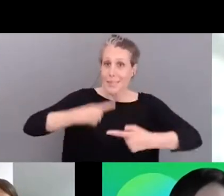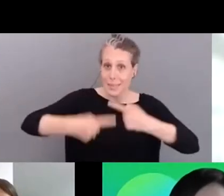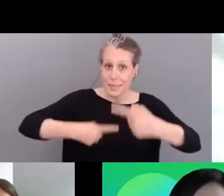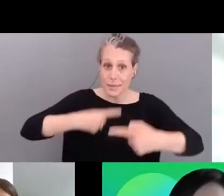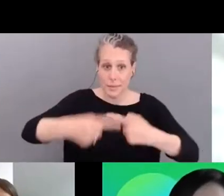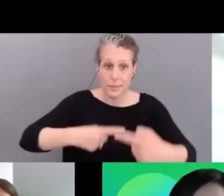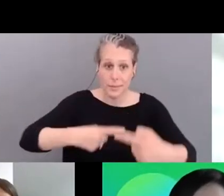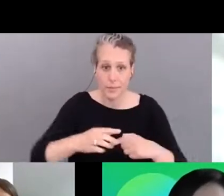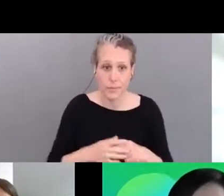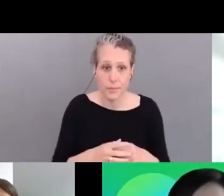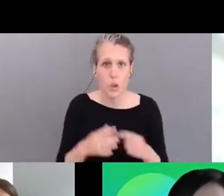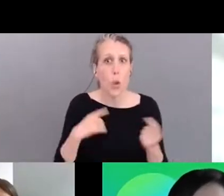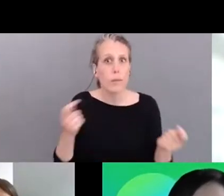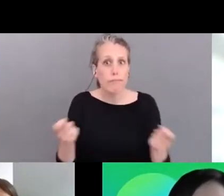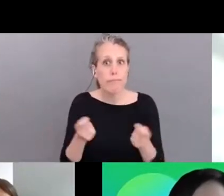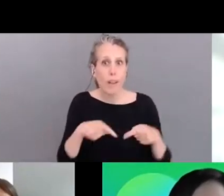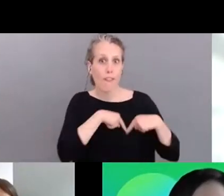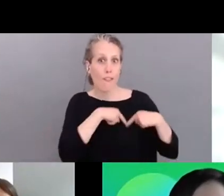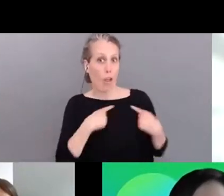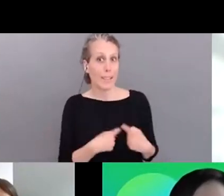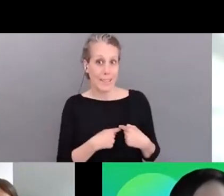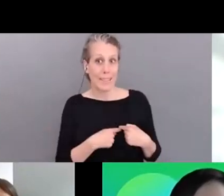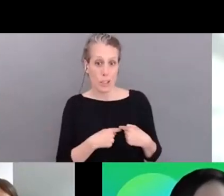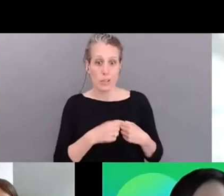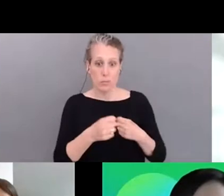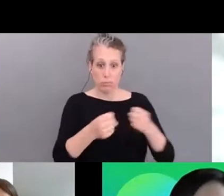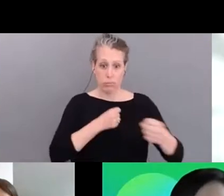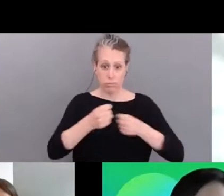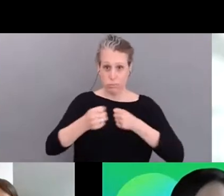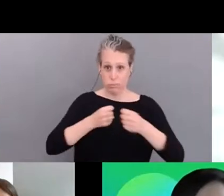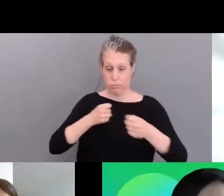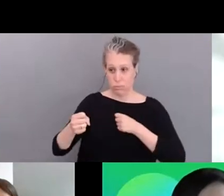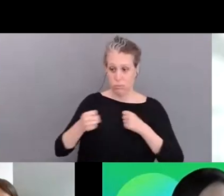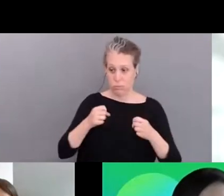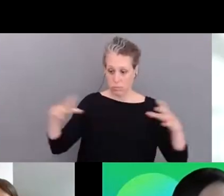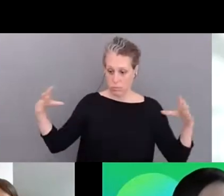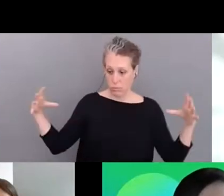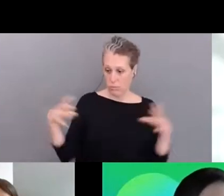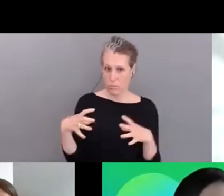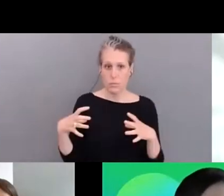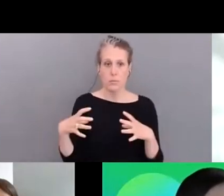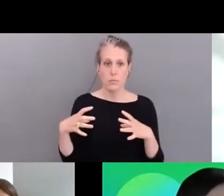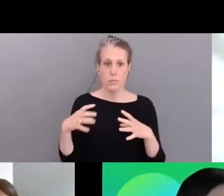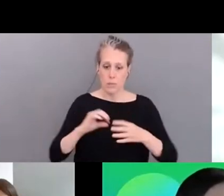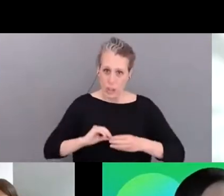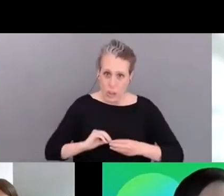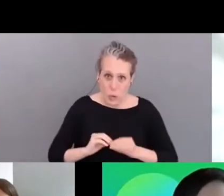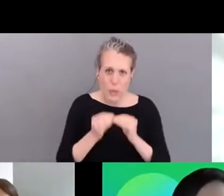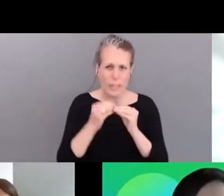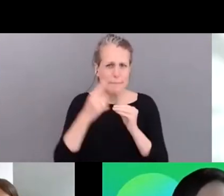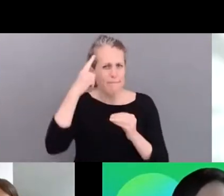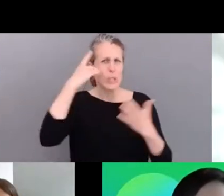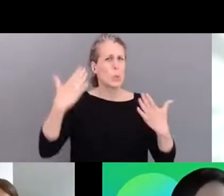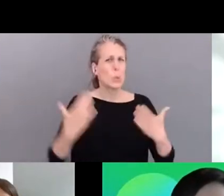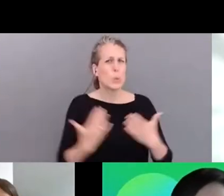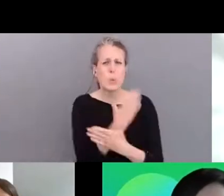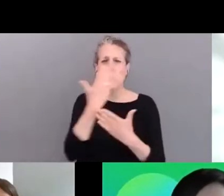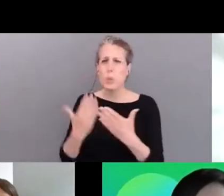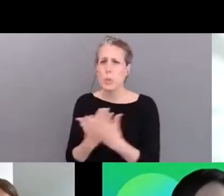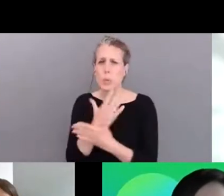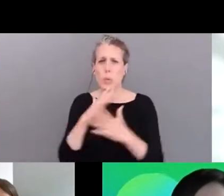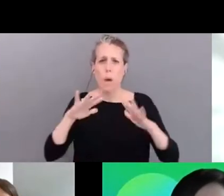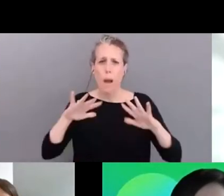volunteers as part of uh the project to make sure that we promote uh and develop innovative ways for uh sport